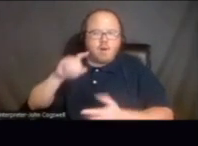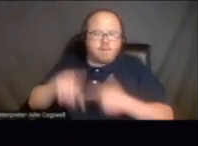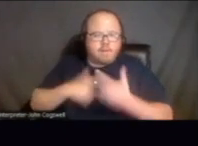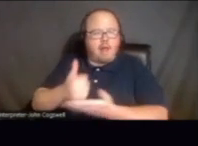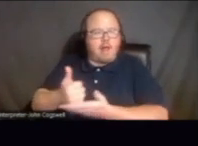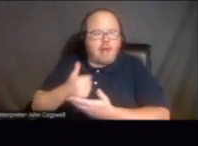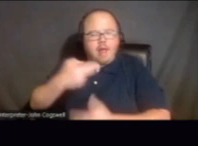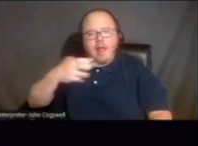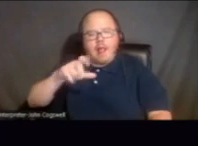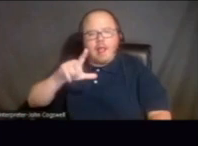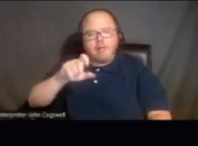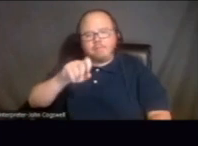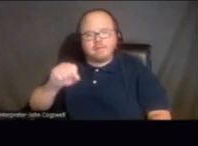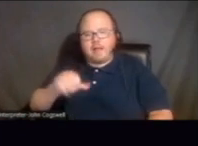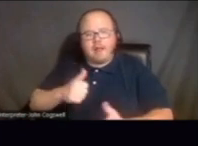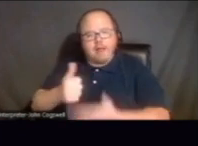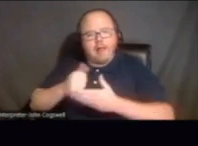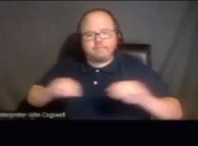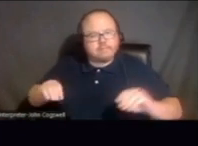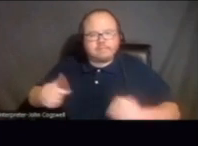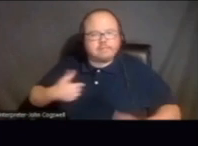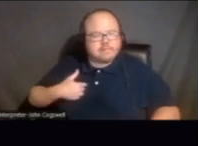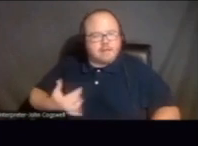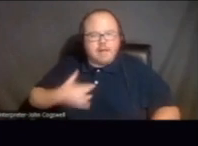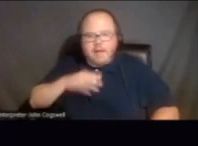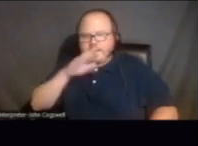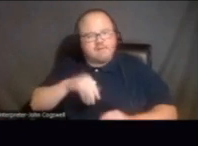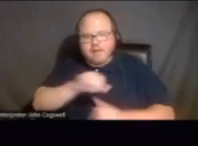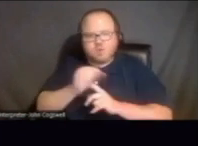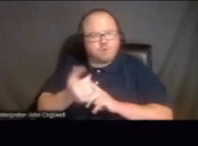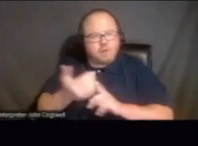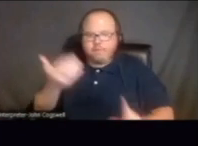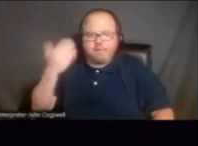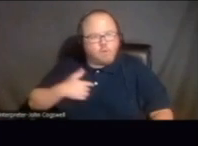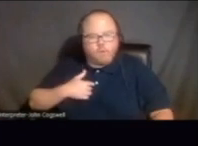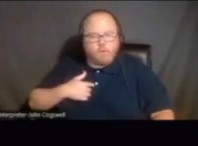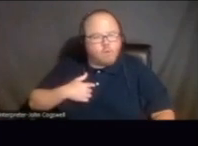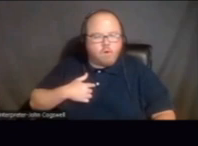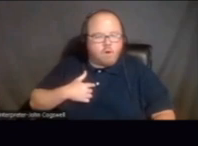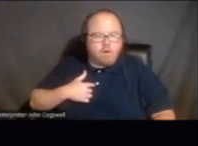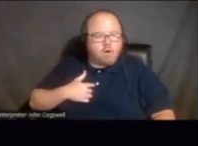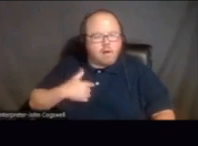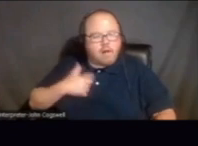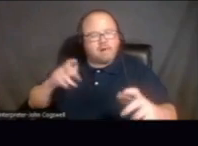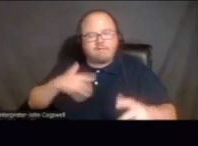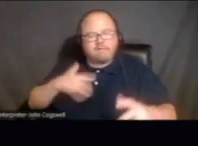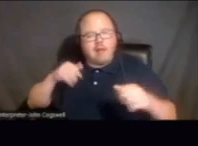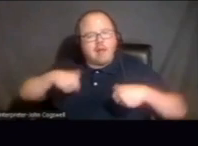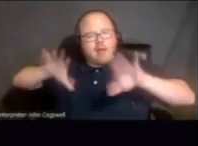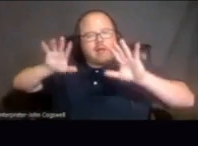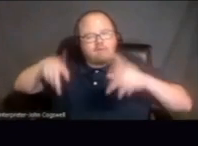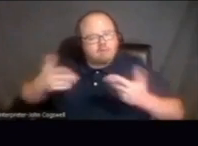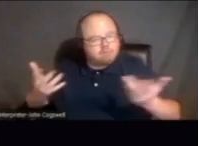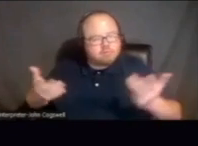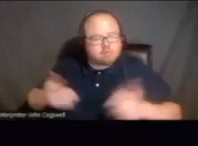right? That I just sort of, well, they know what they're doing. I've never been in this situation before. So I just sort of like gave up. And